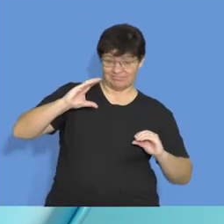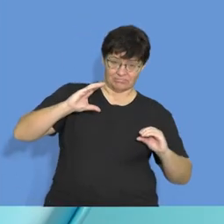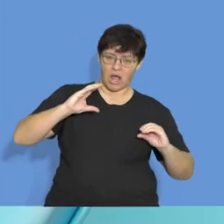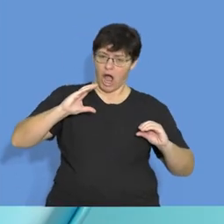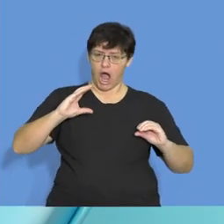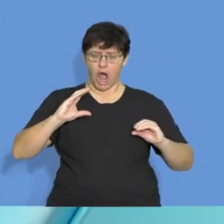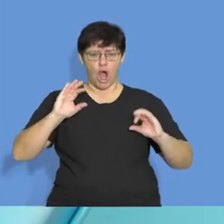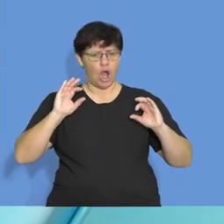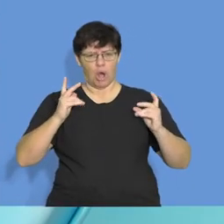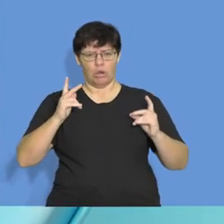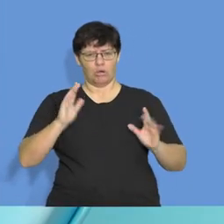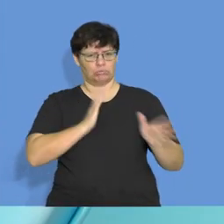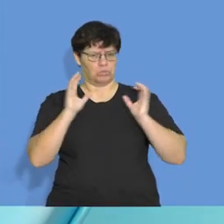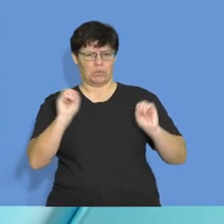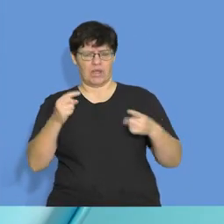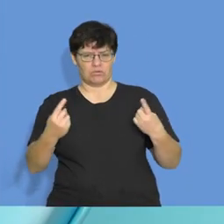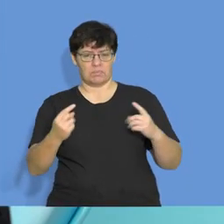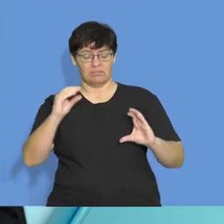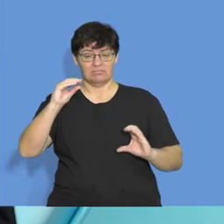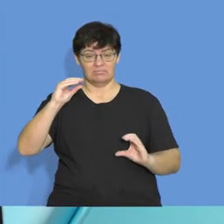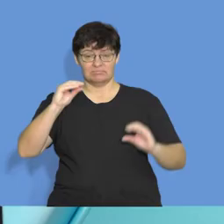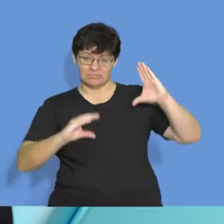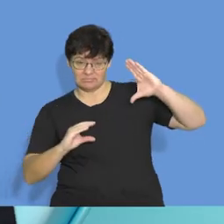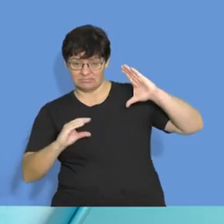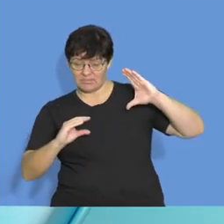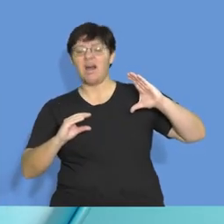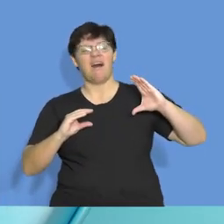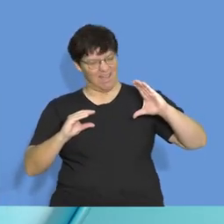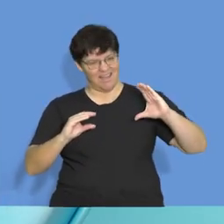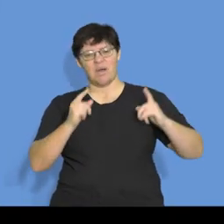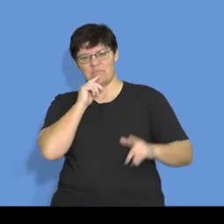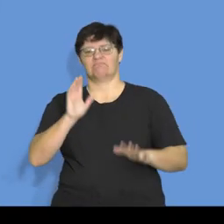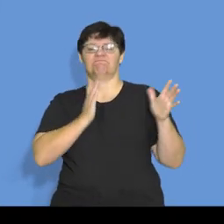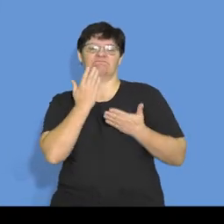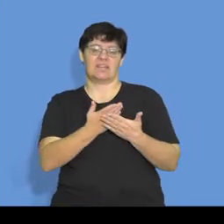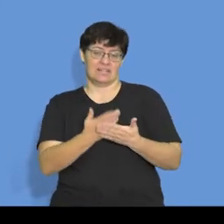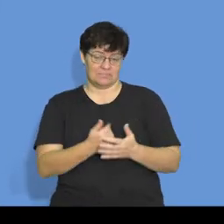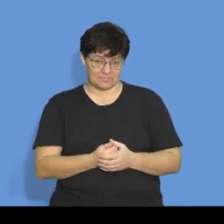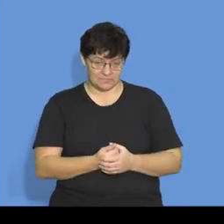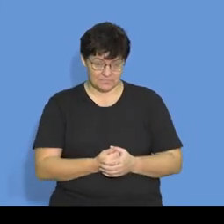concern. Look at the context of the question. All right. Now,